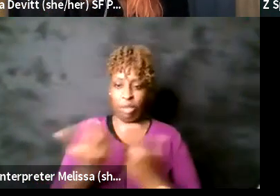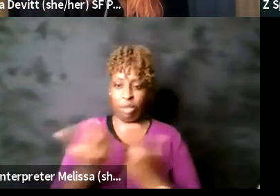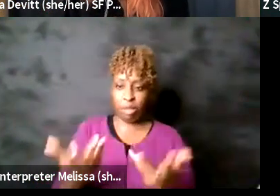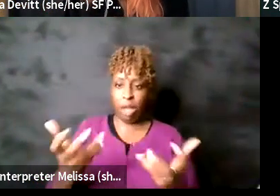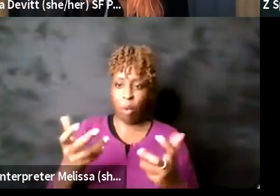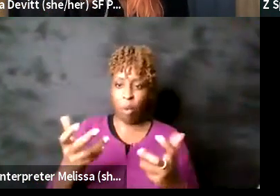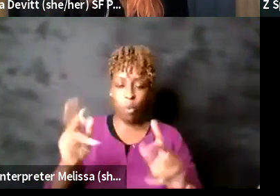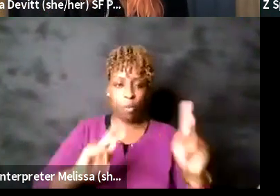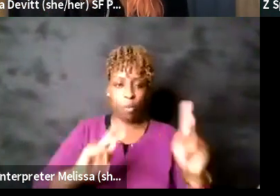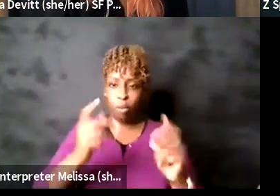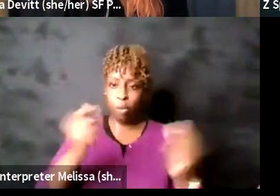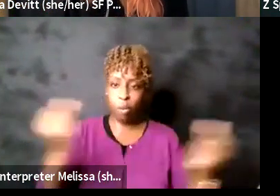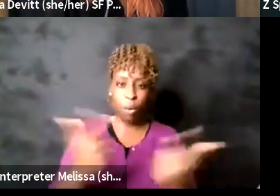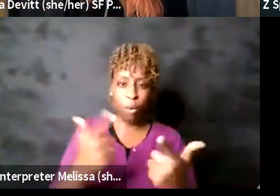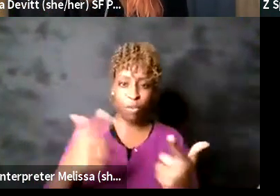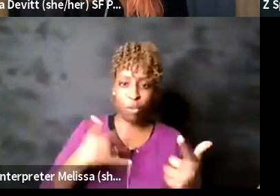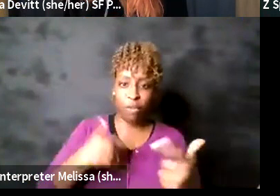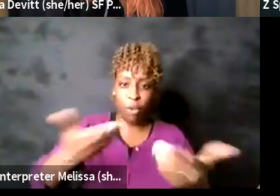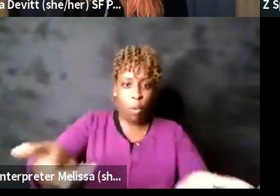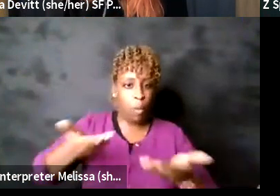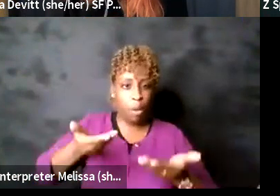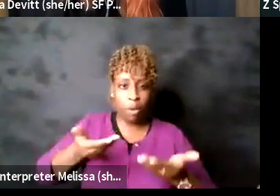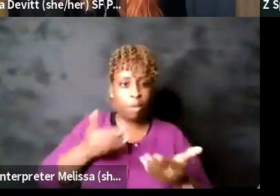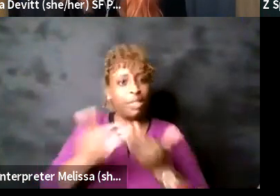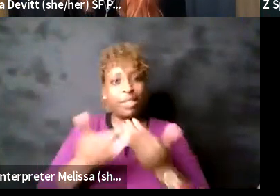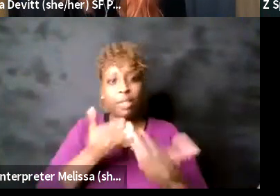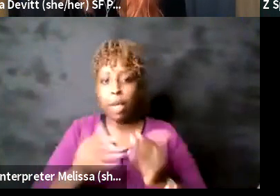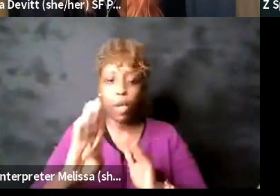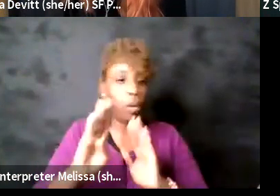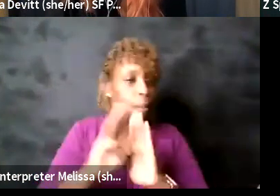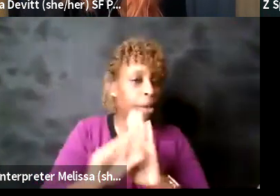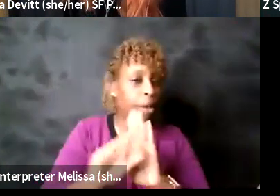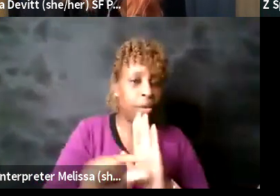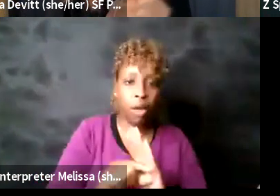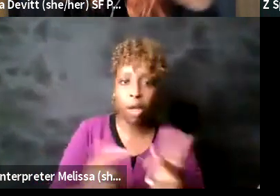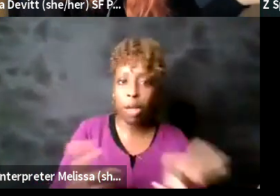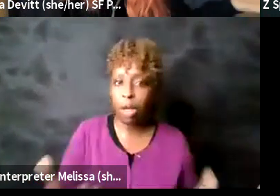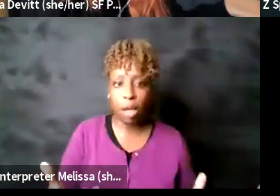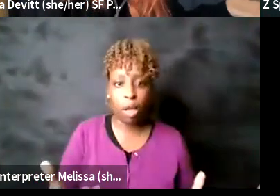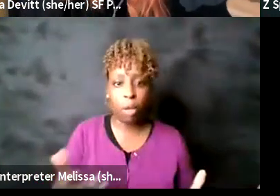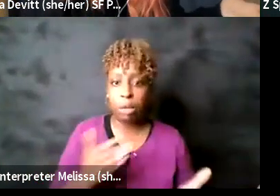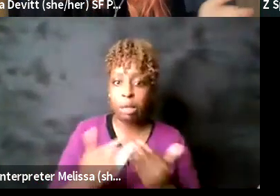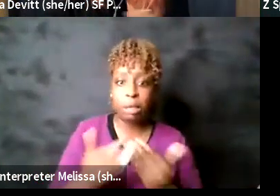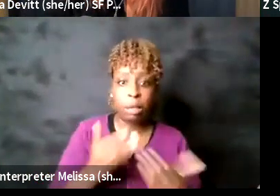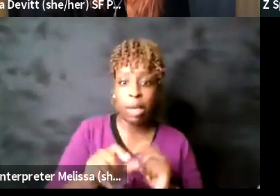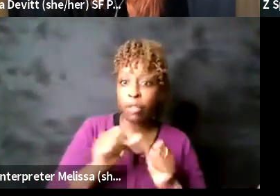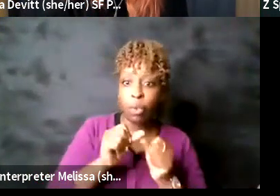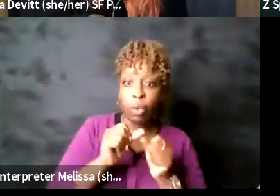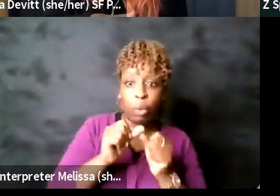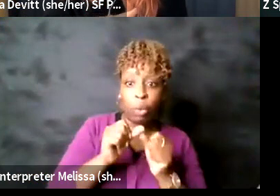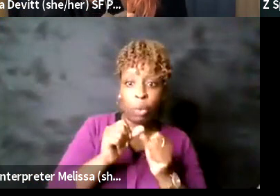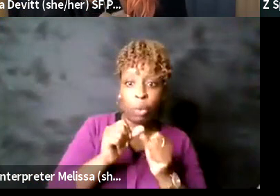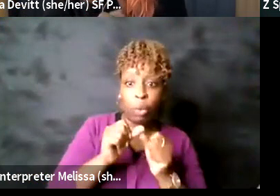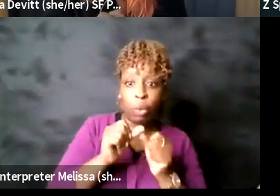backgrounds are no matter if they are a seasoned subscriber who's been with a company since its first season or